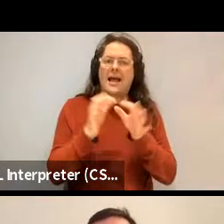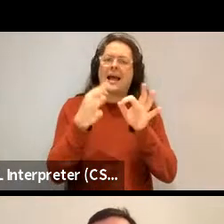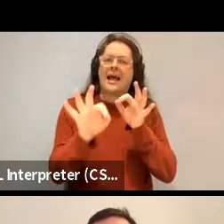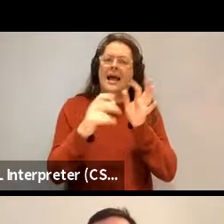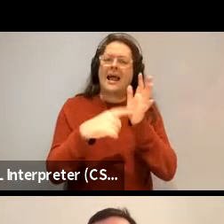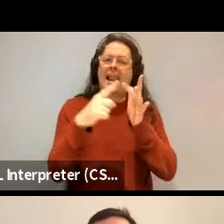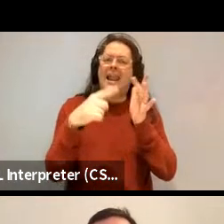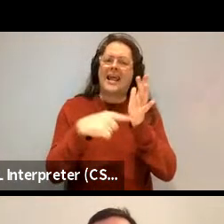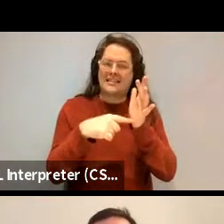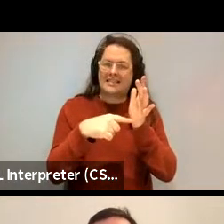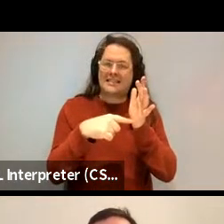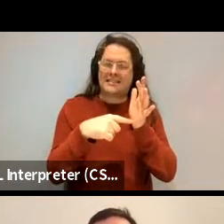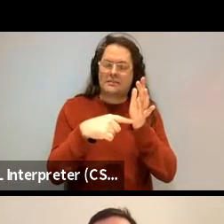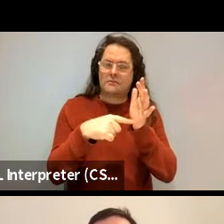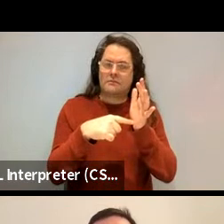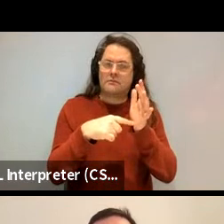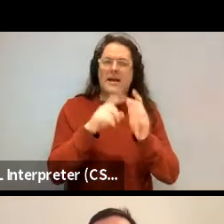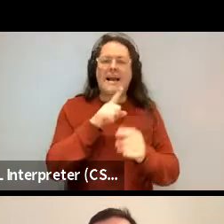to lighted the candles.